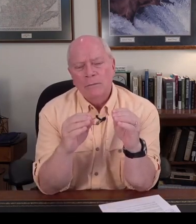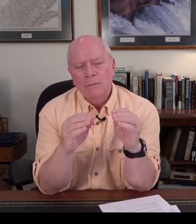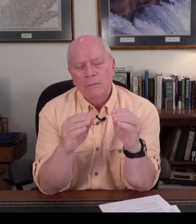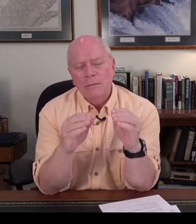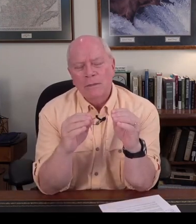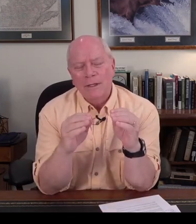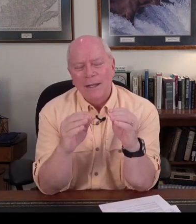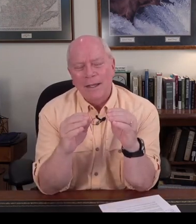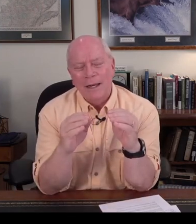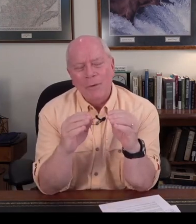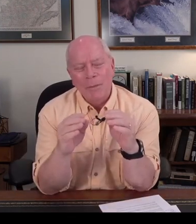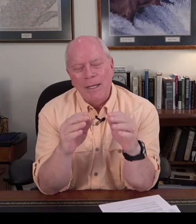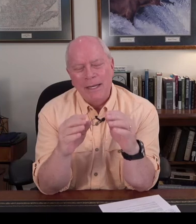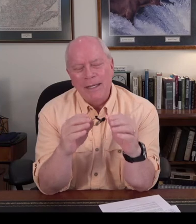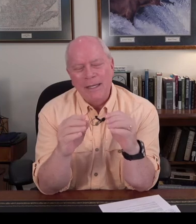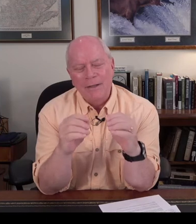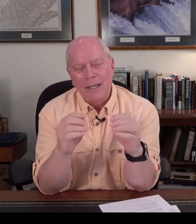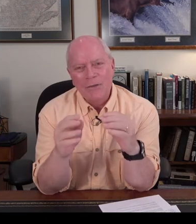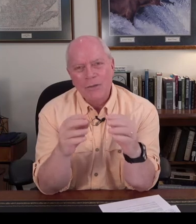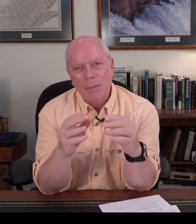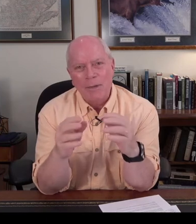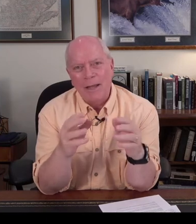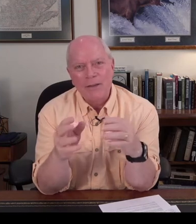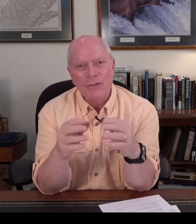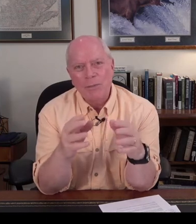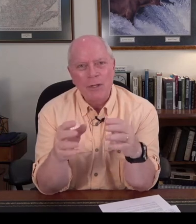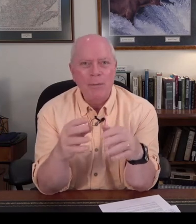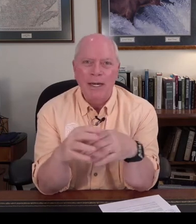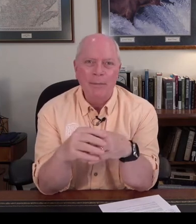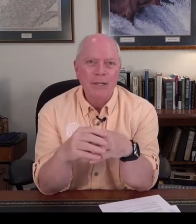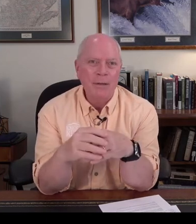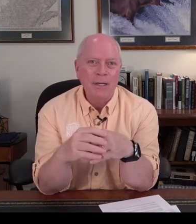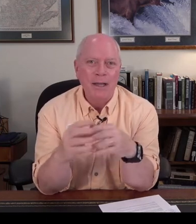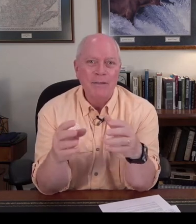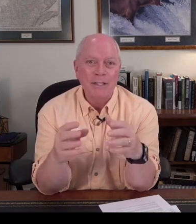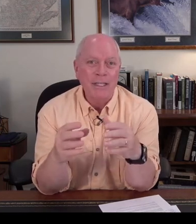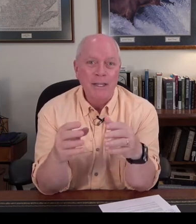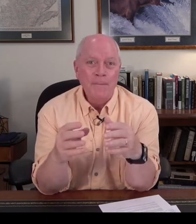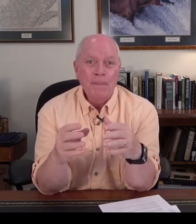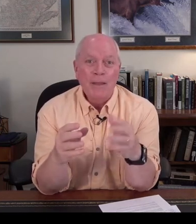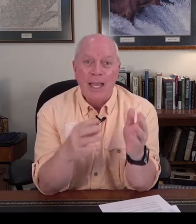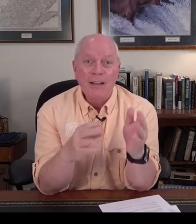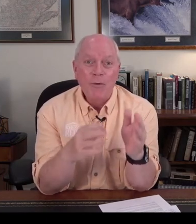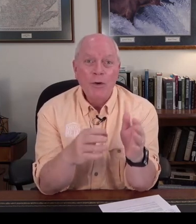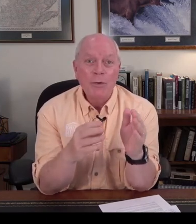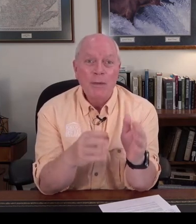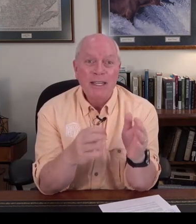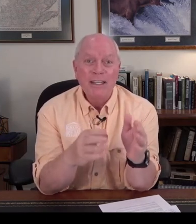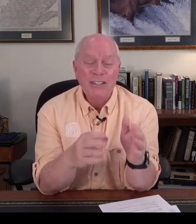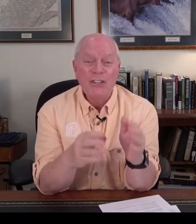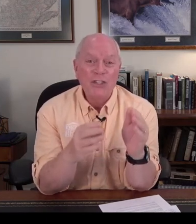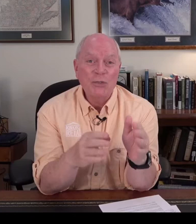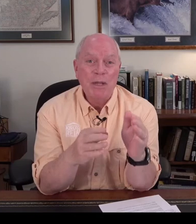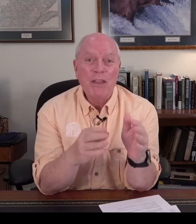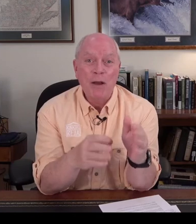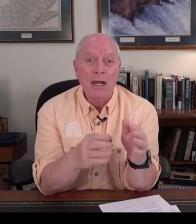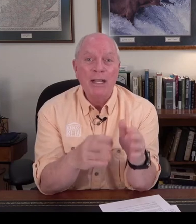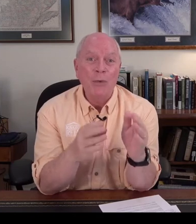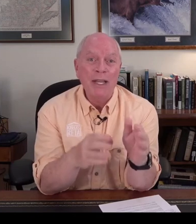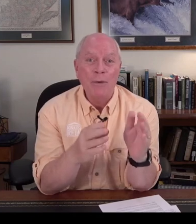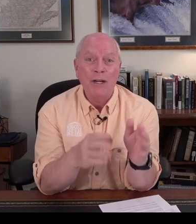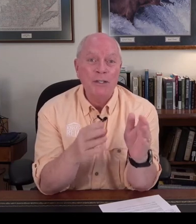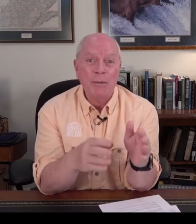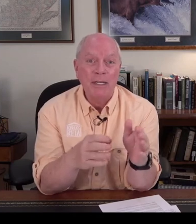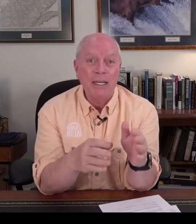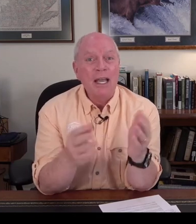and i don't want to be getting into giving lectures to people how they should spend their money because i mean obviously if california was making the decision to spend their